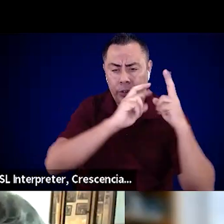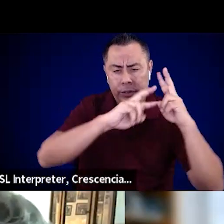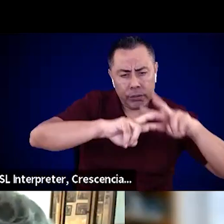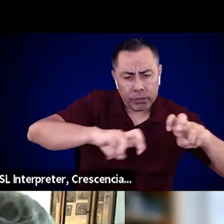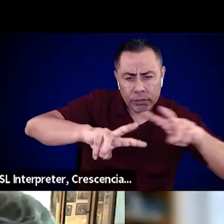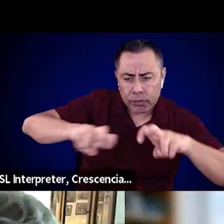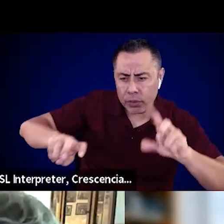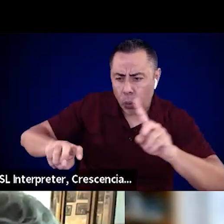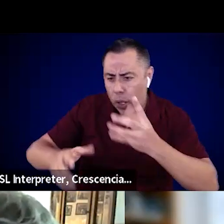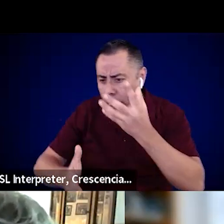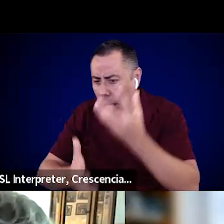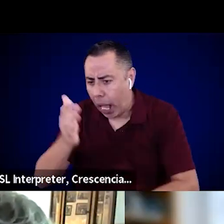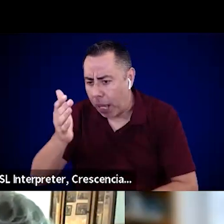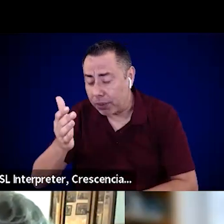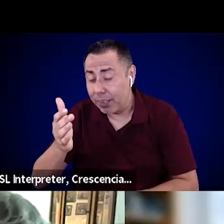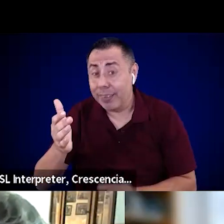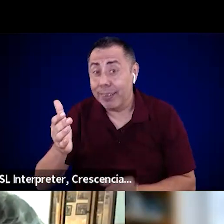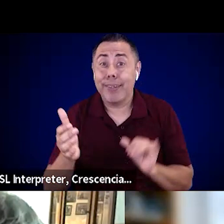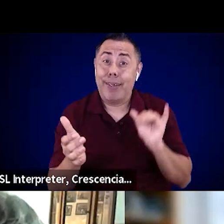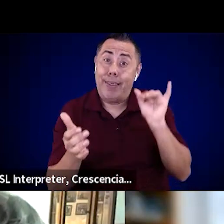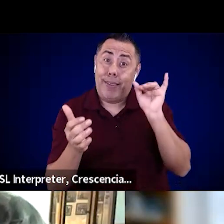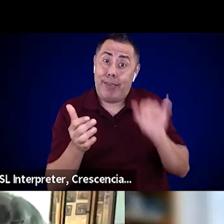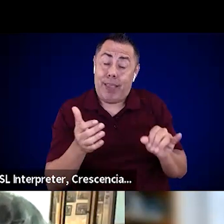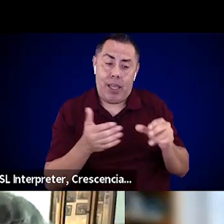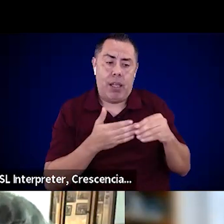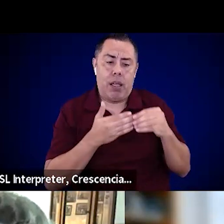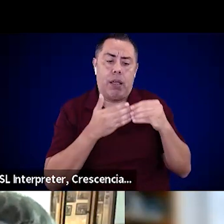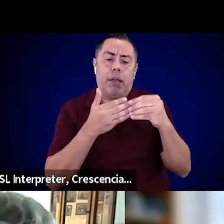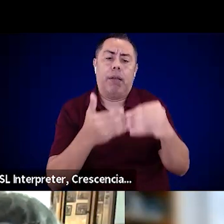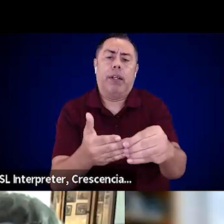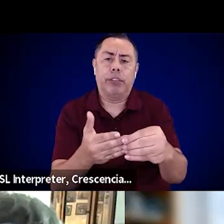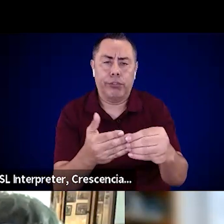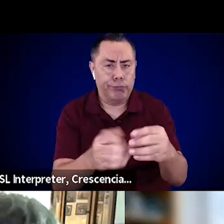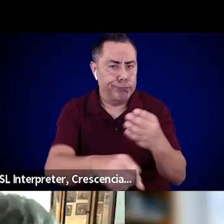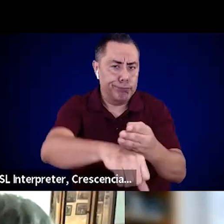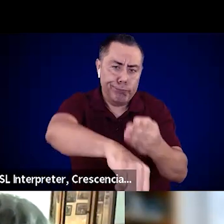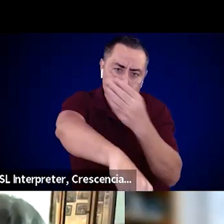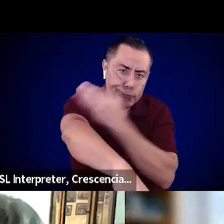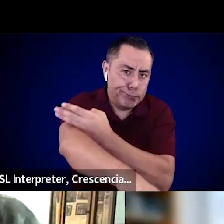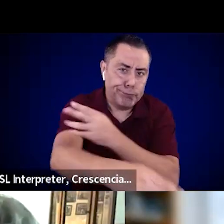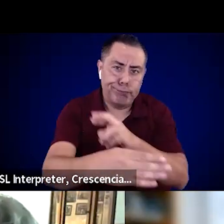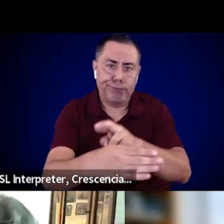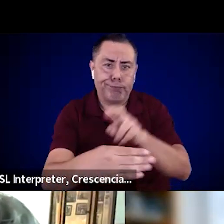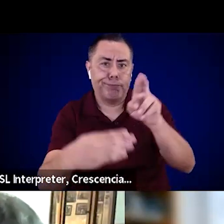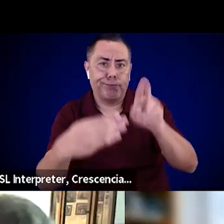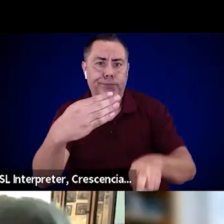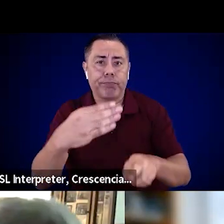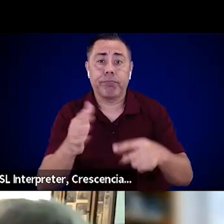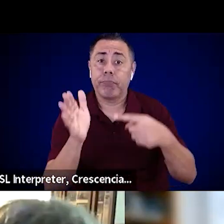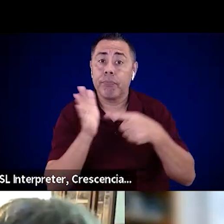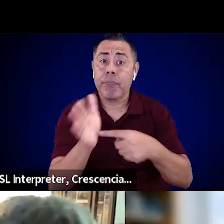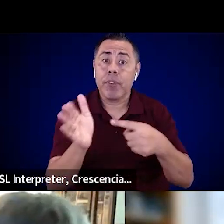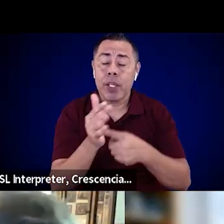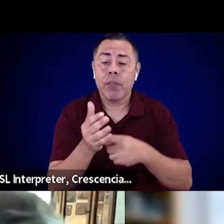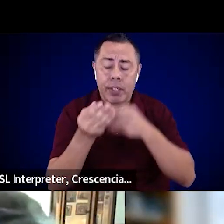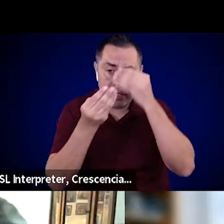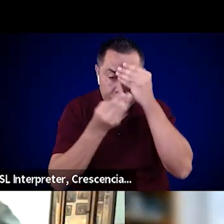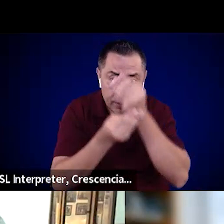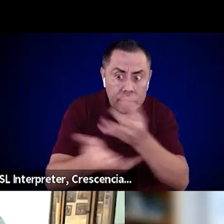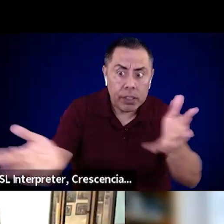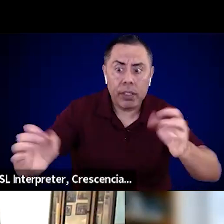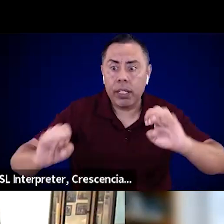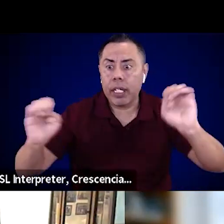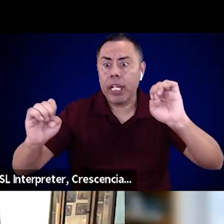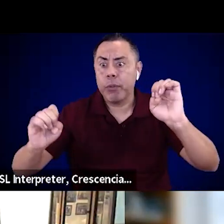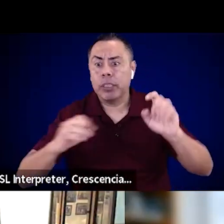this led to a much more robust outcome, for example, getting emergency evacuation notices out. We were able